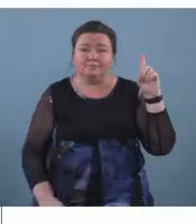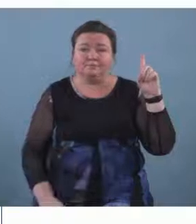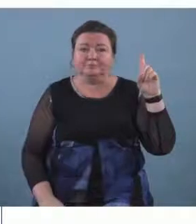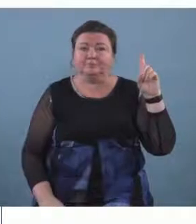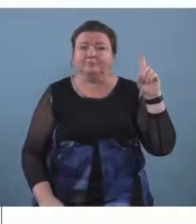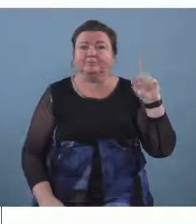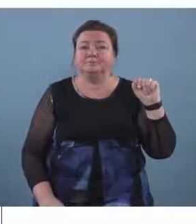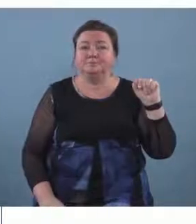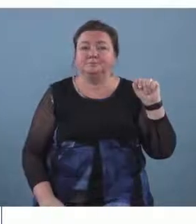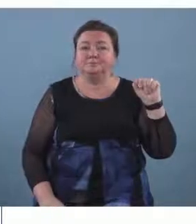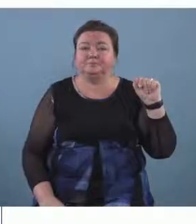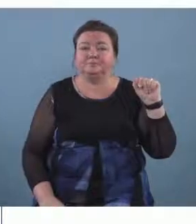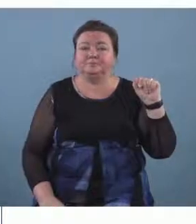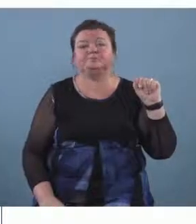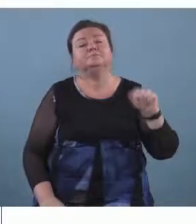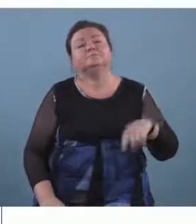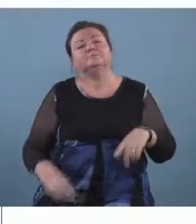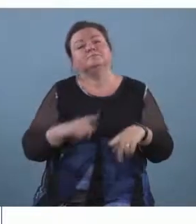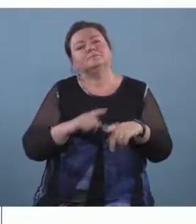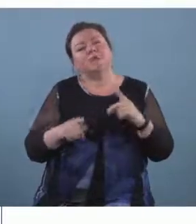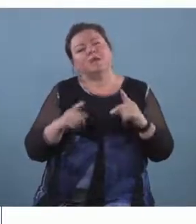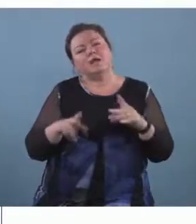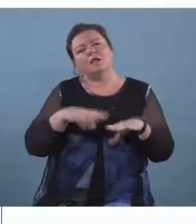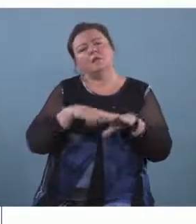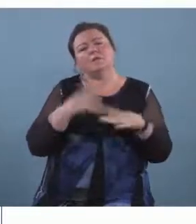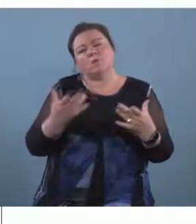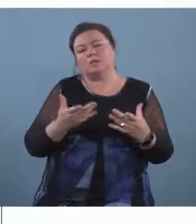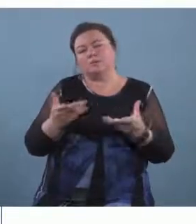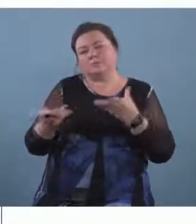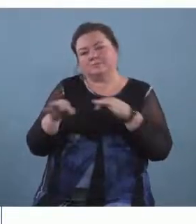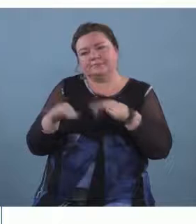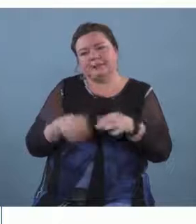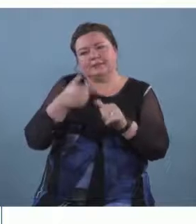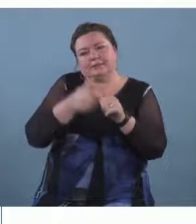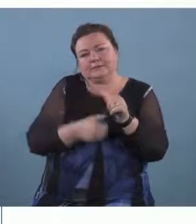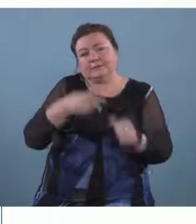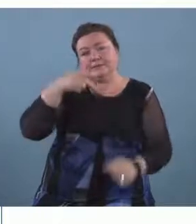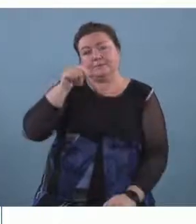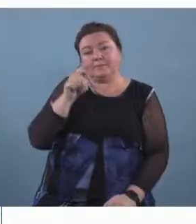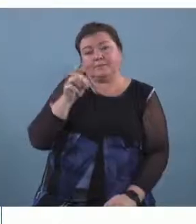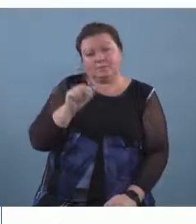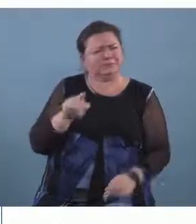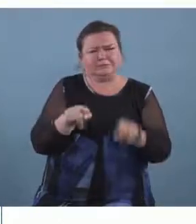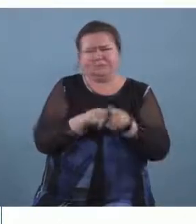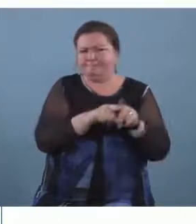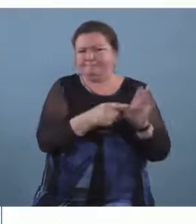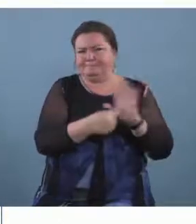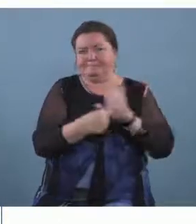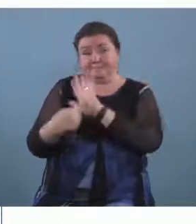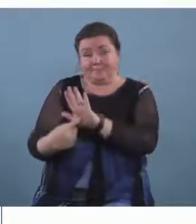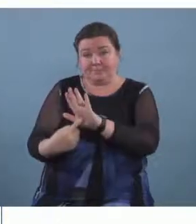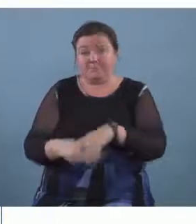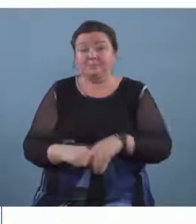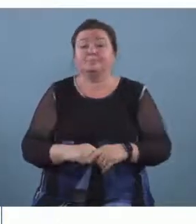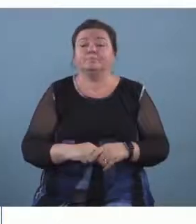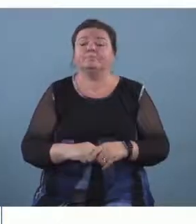i would normally introduce each of the patterns like i did and um i would like to